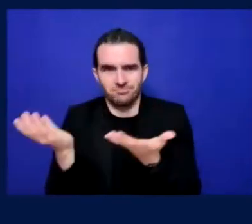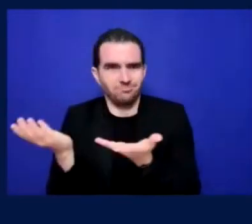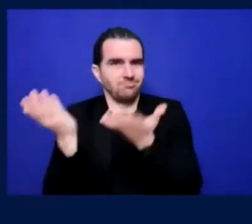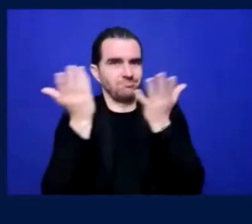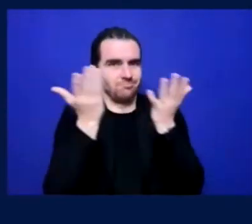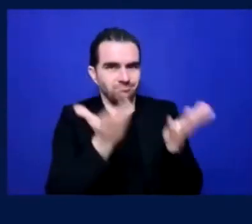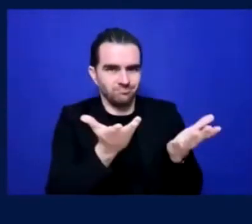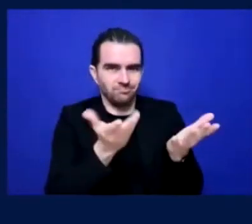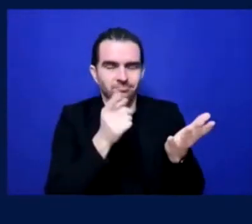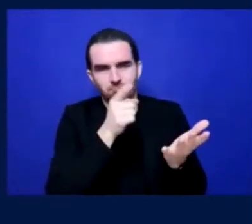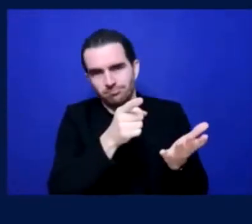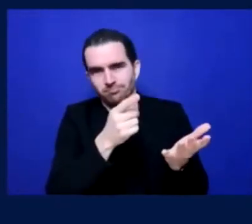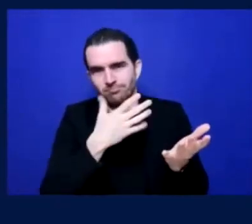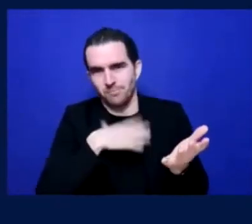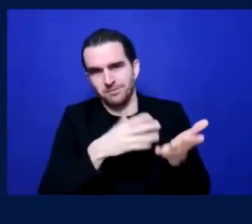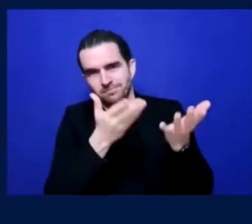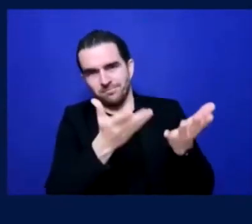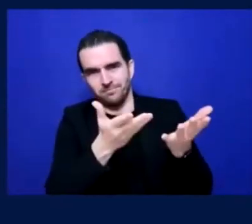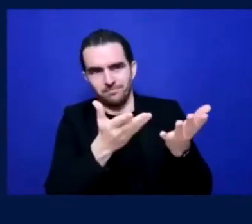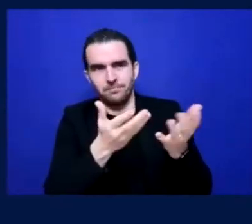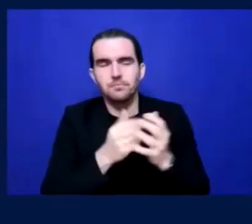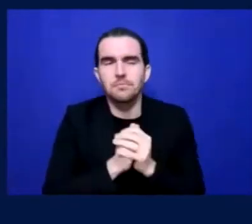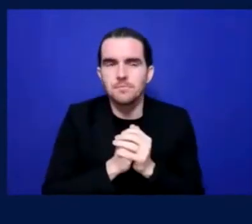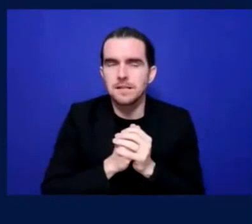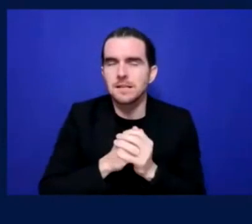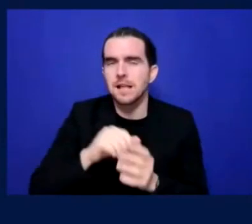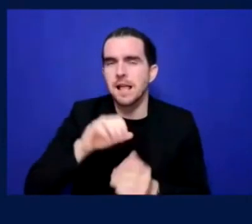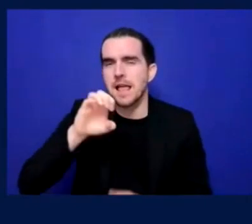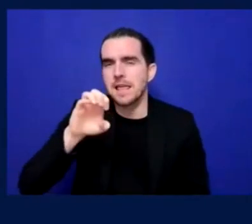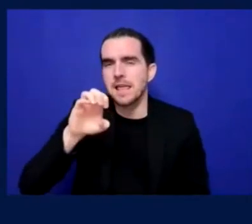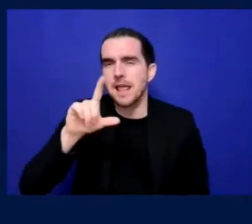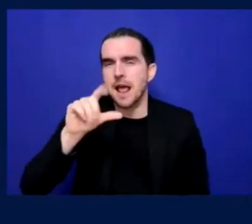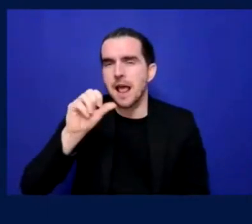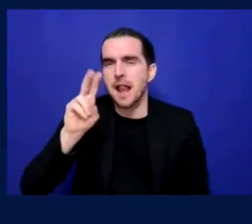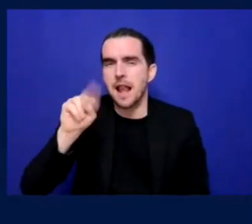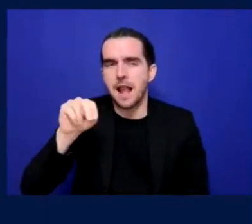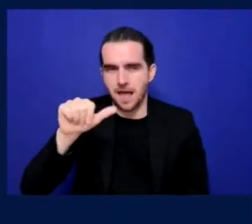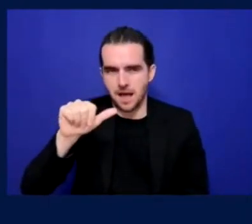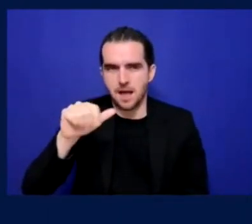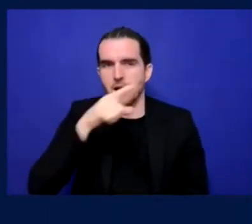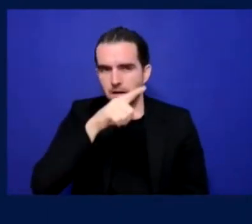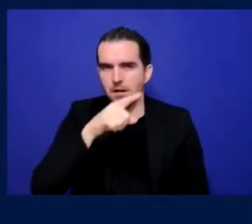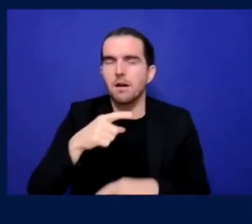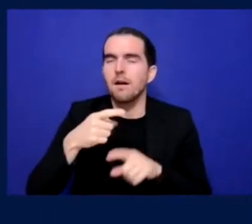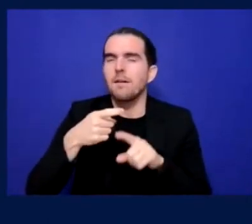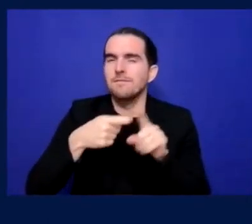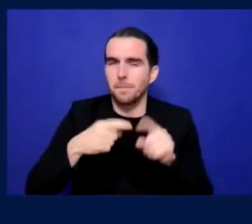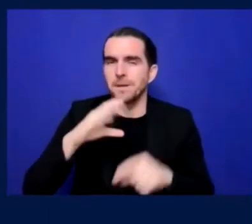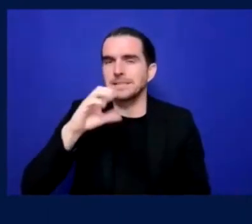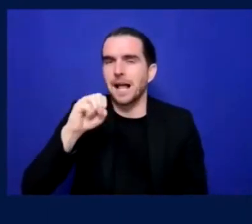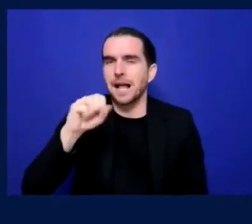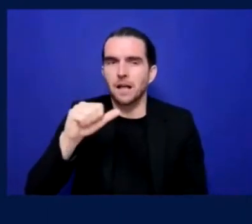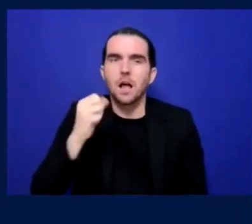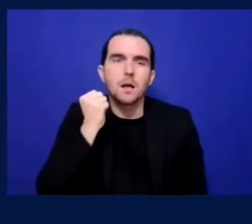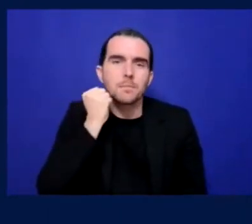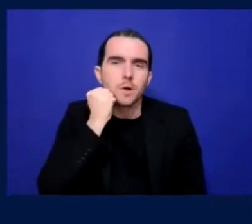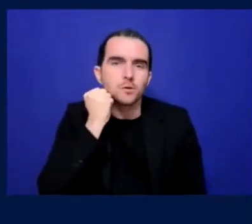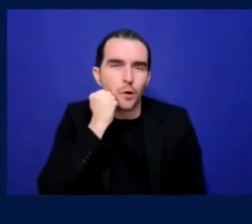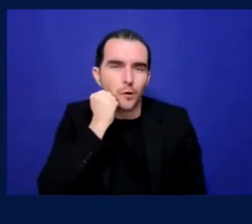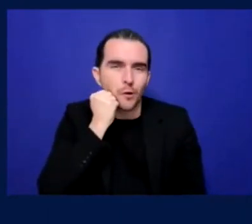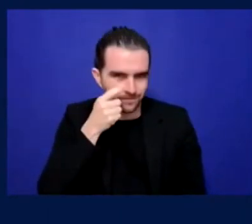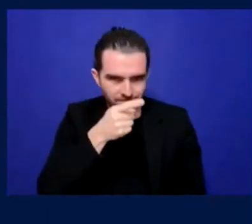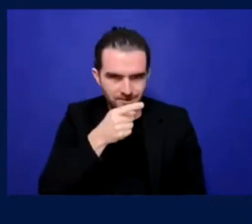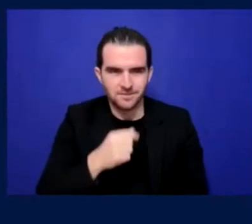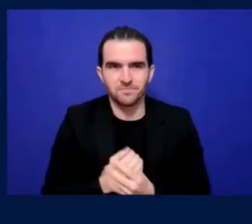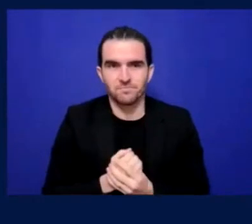and the planning around. So good morning, Elena. Um, I know you go away following CSK, um, but also